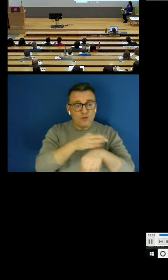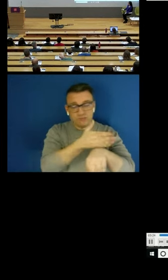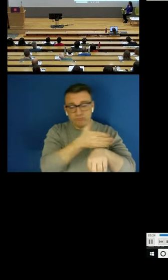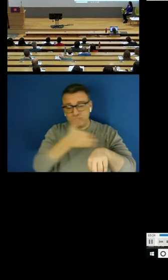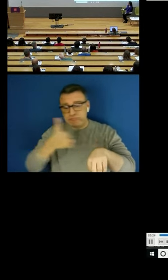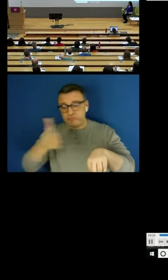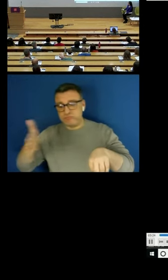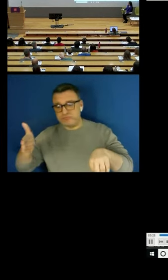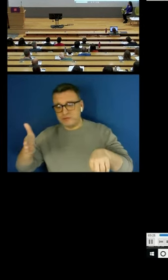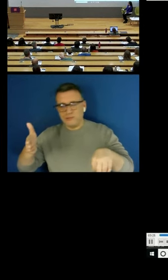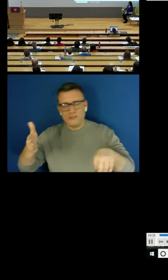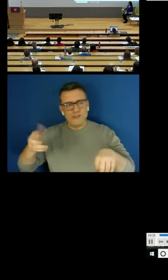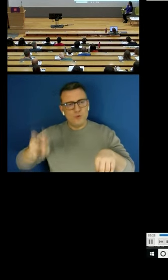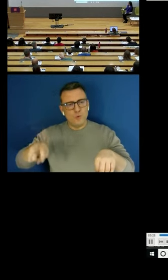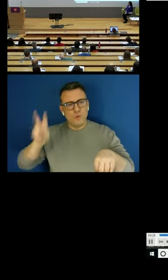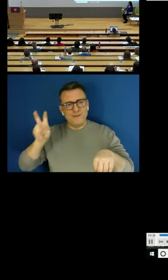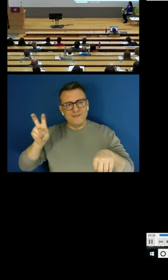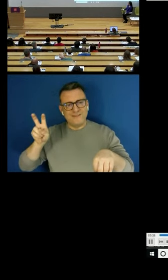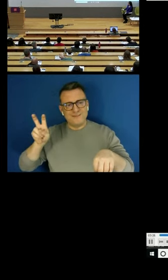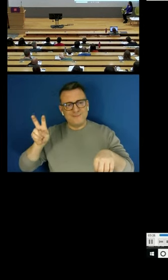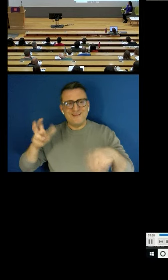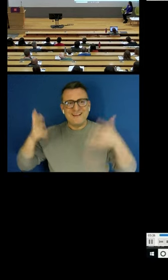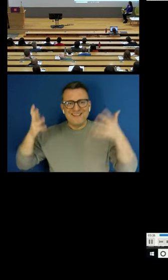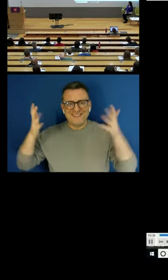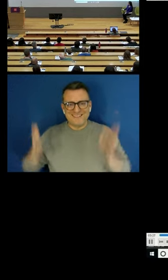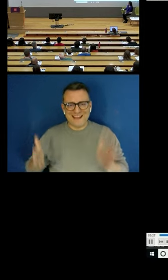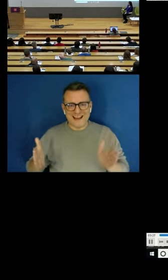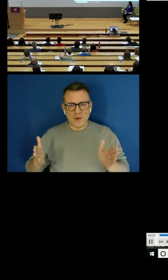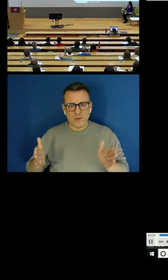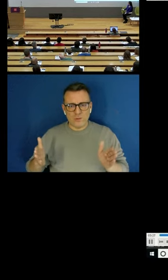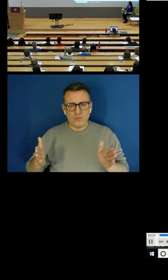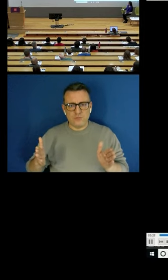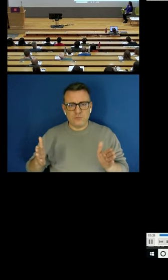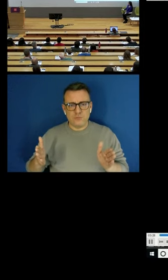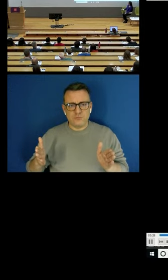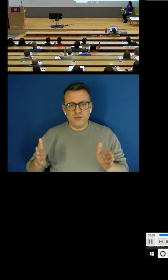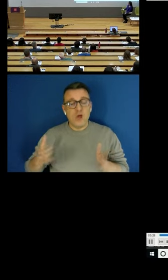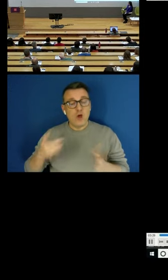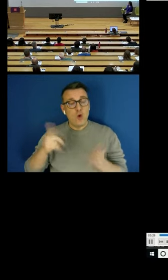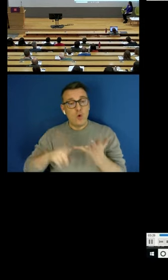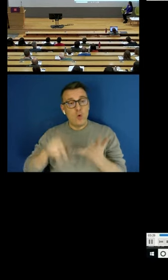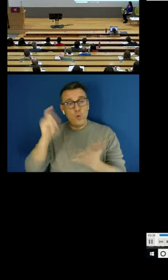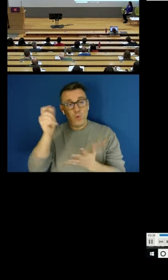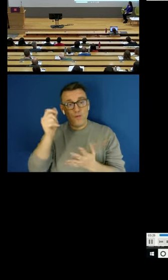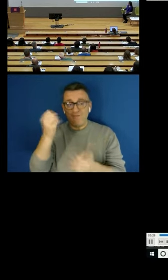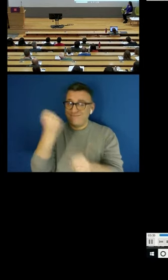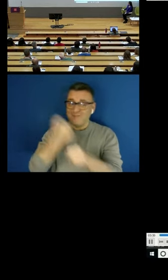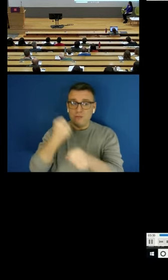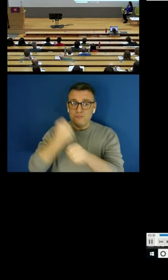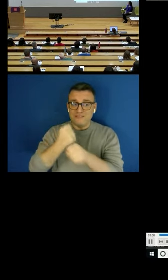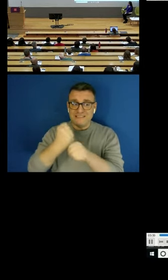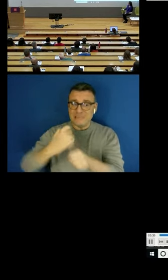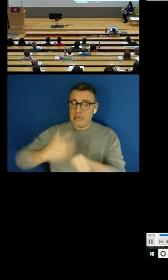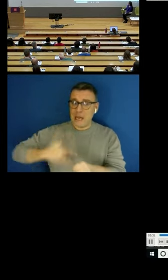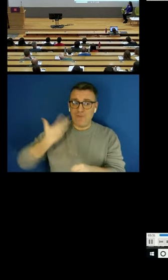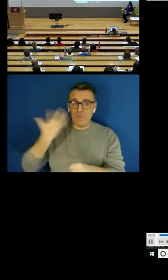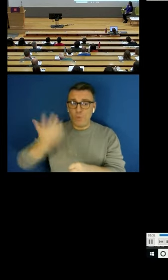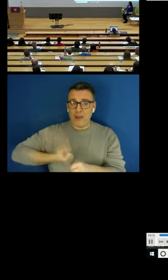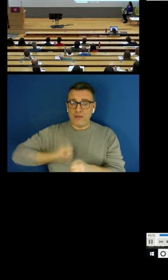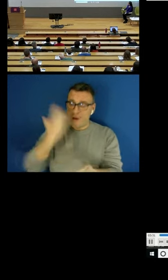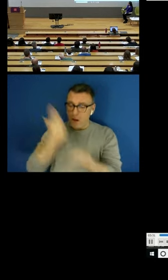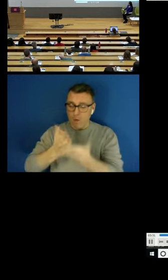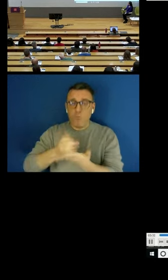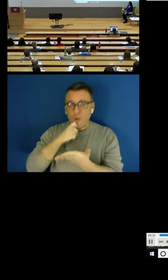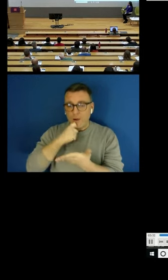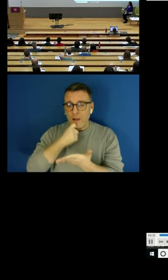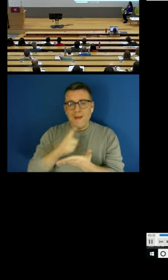happens Uber guarantees you that you will get London's living wage but when the time that's counted